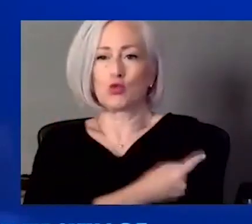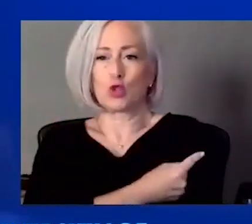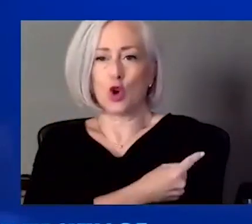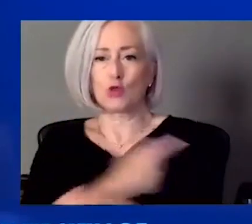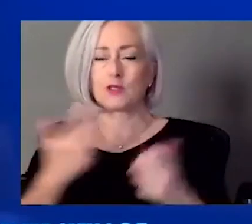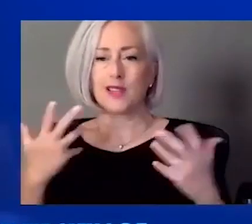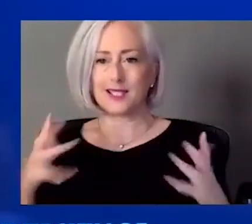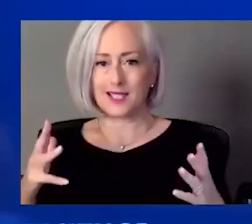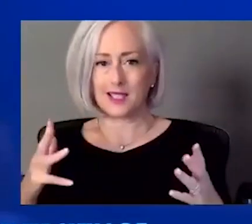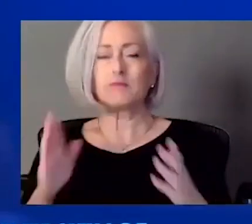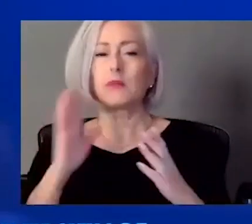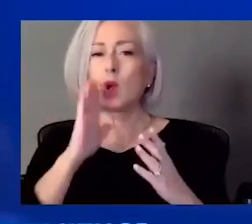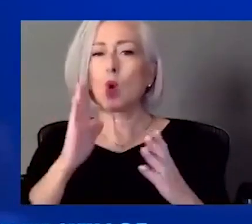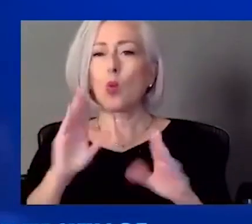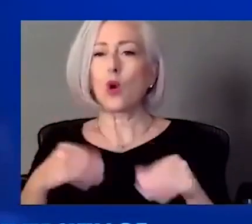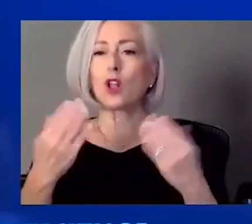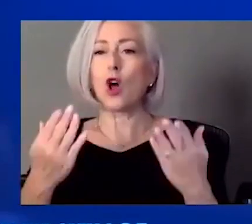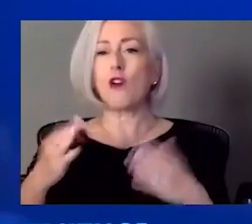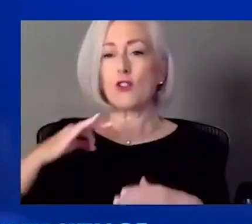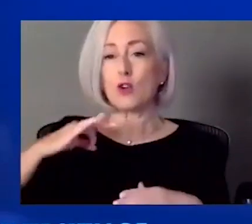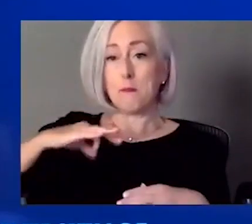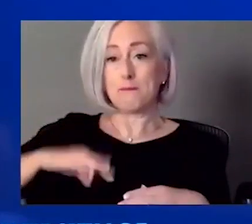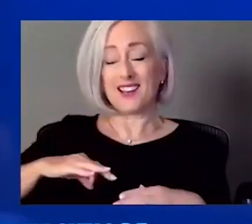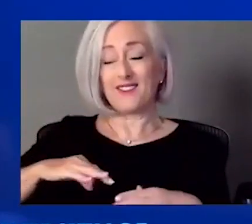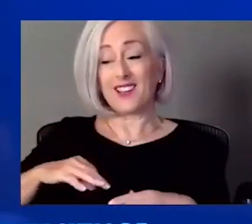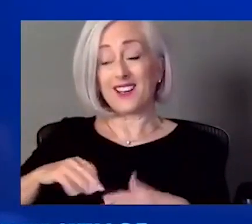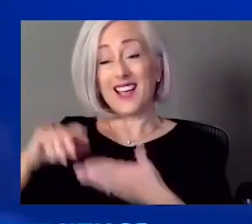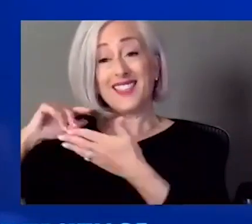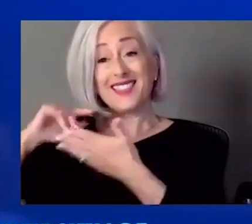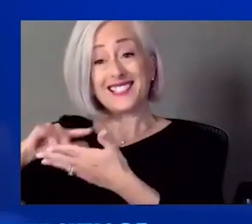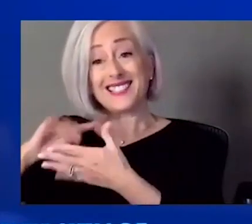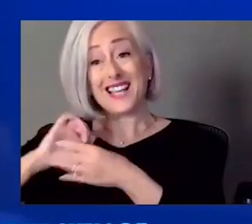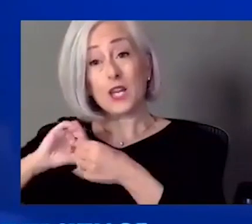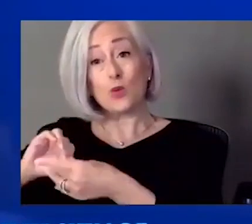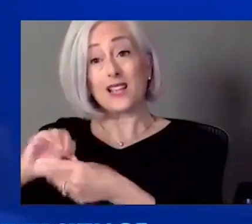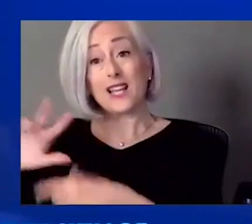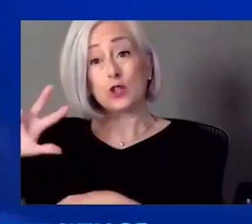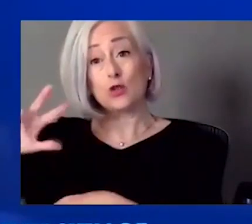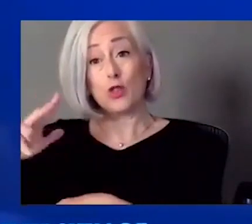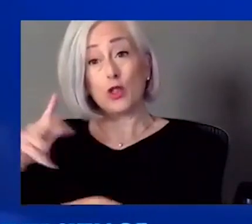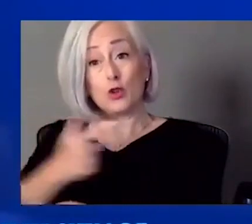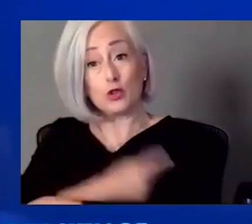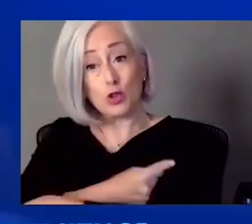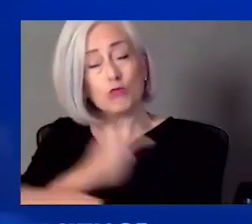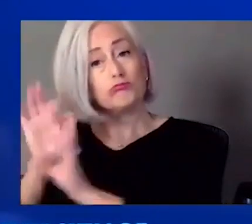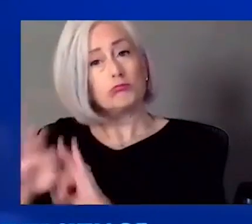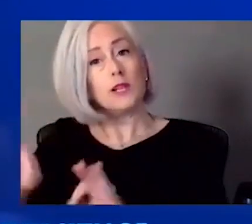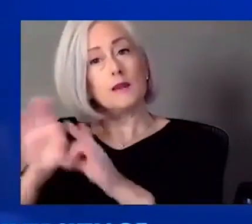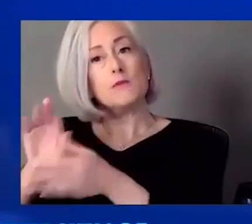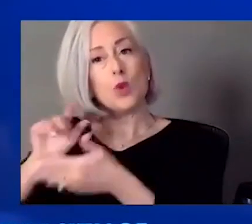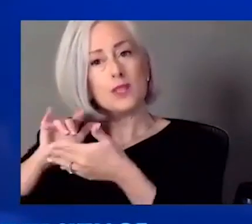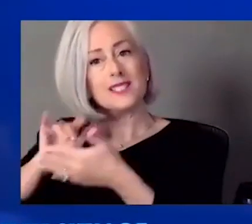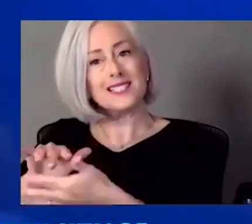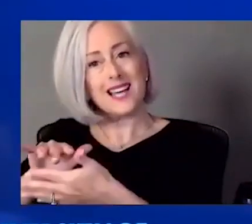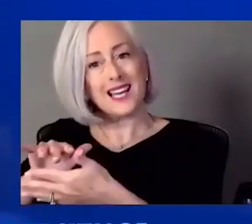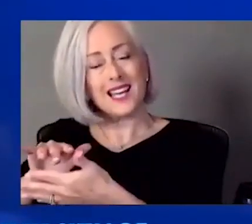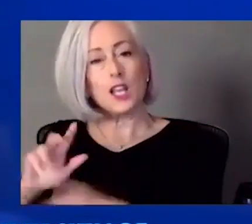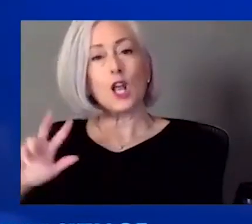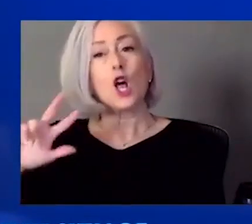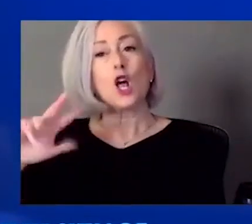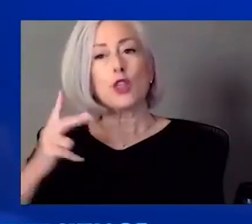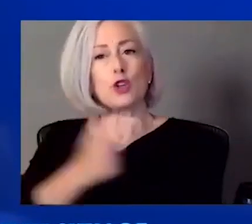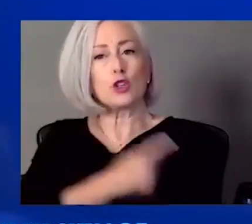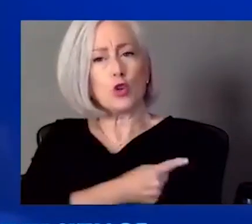these studies that are looking at third doses are extremely important. Um, I believe that third doses or more will be totally safe.